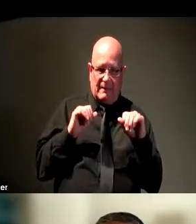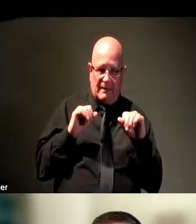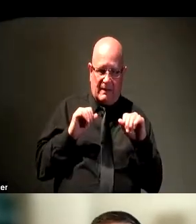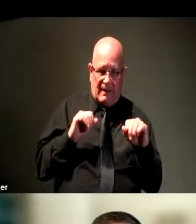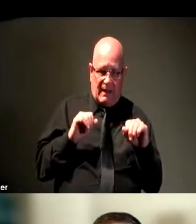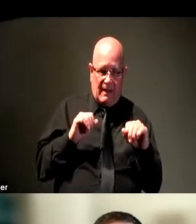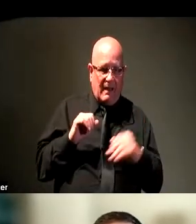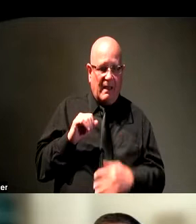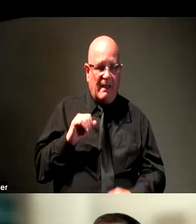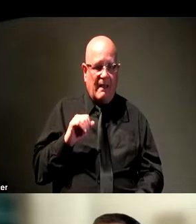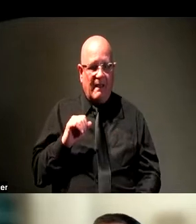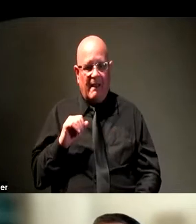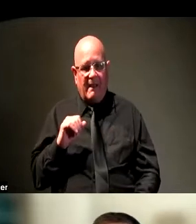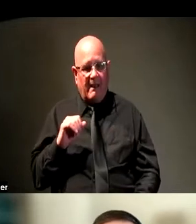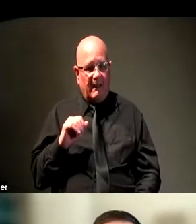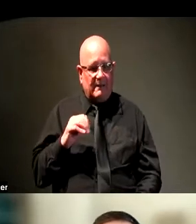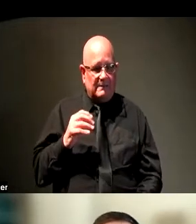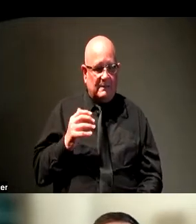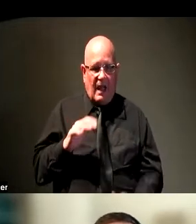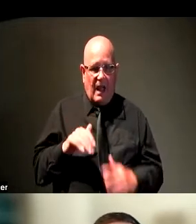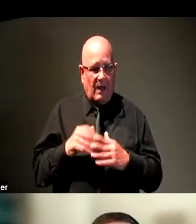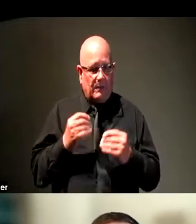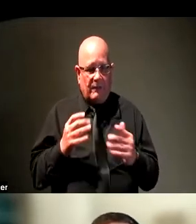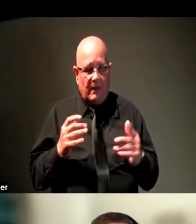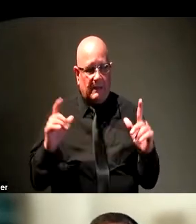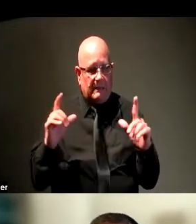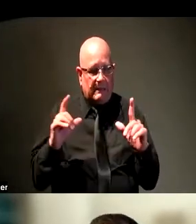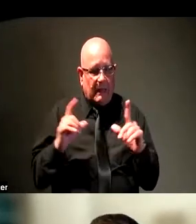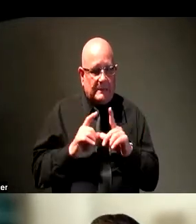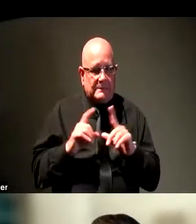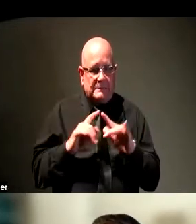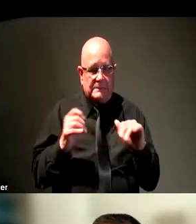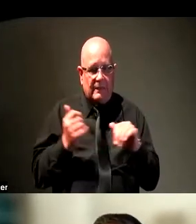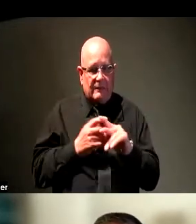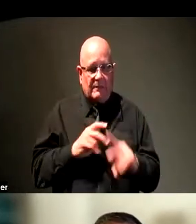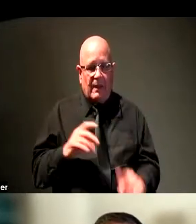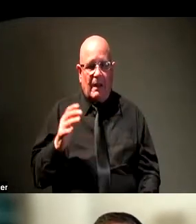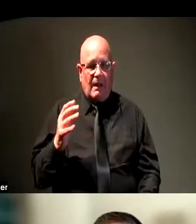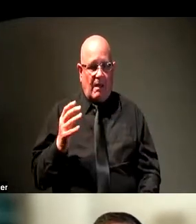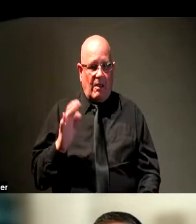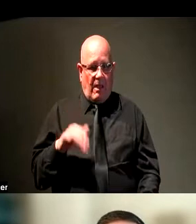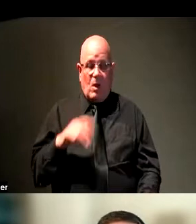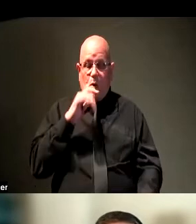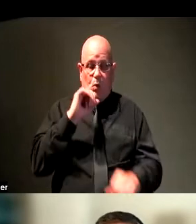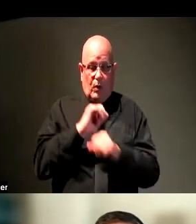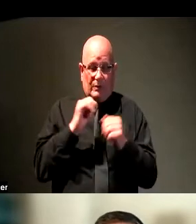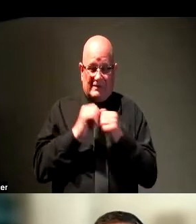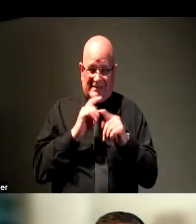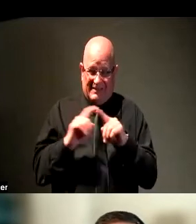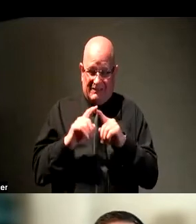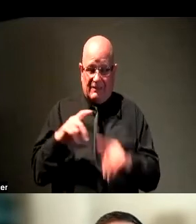devices for everybody. Well, how do we provide devices for everybody? And for those of us who have been working with some of these platforms and